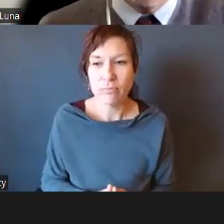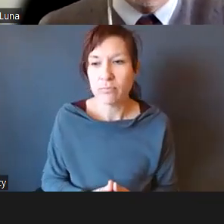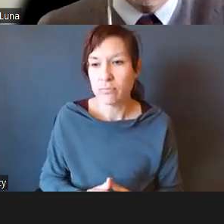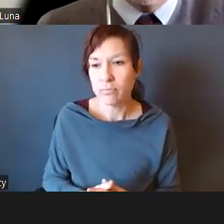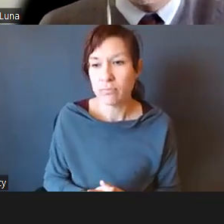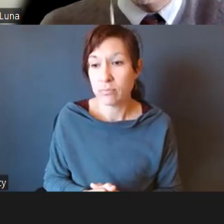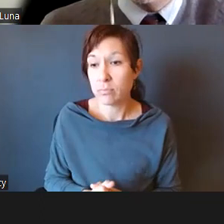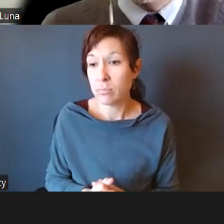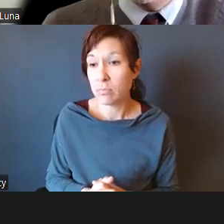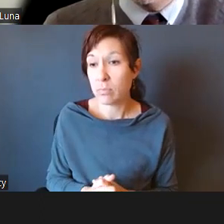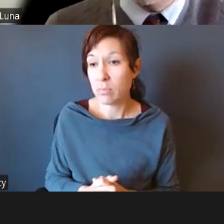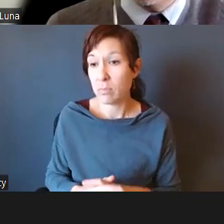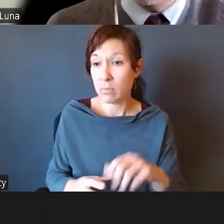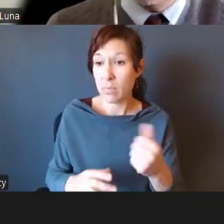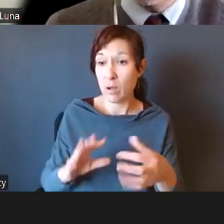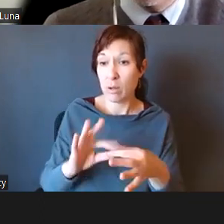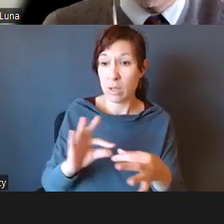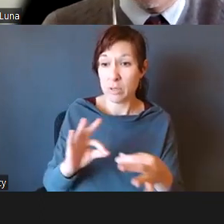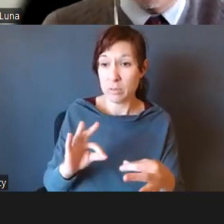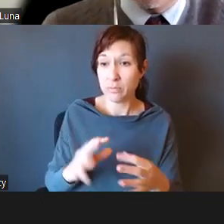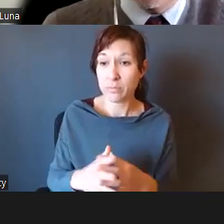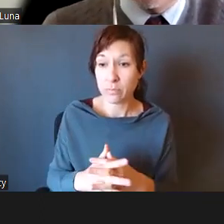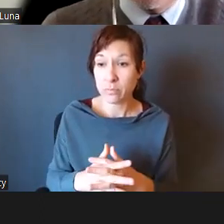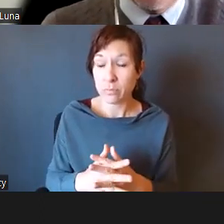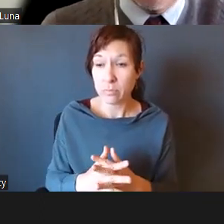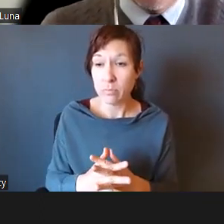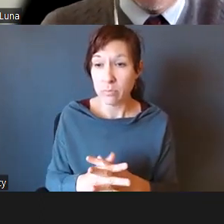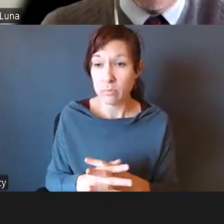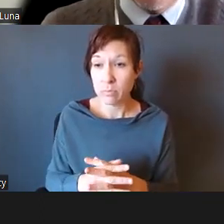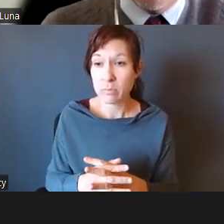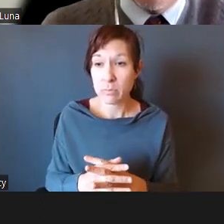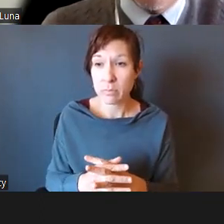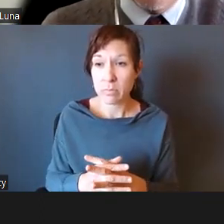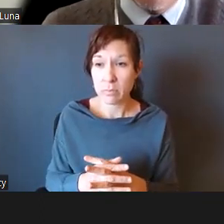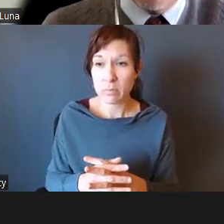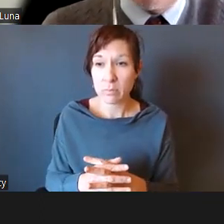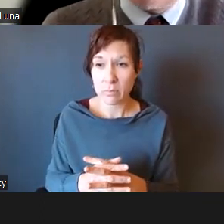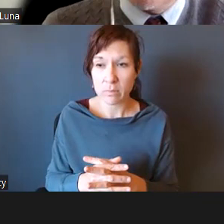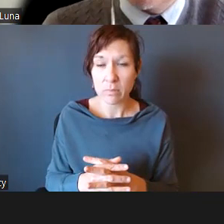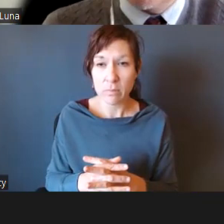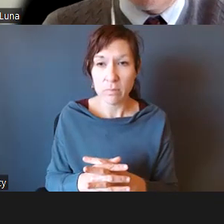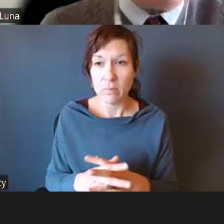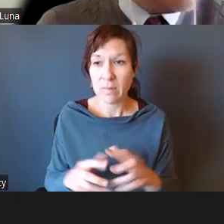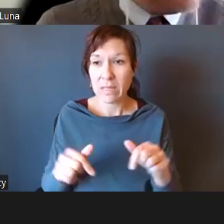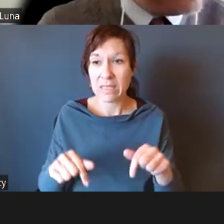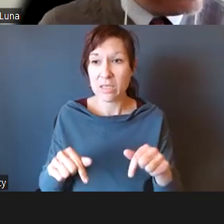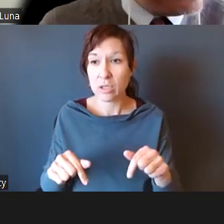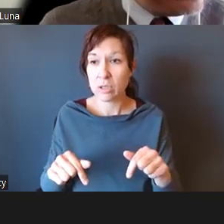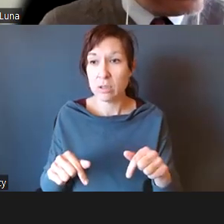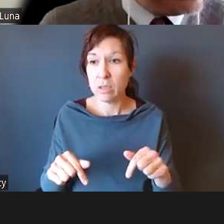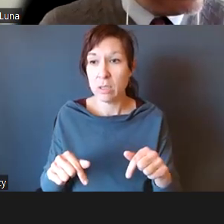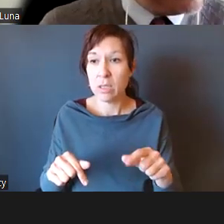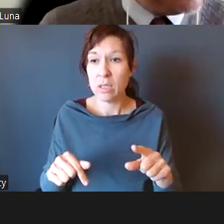Any other comments on this, and as I said, this is just an initial opening up of this topic, which I think is it